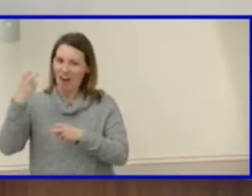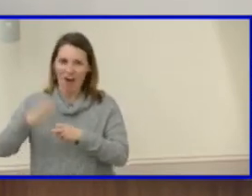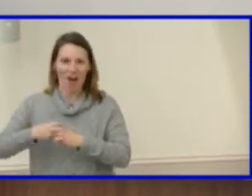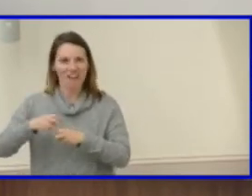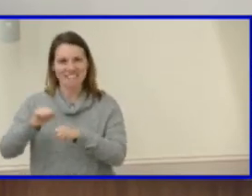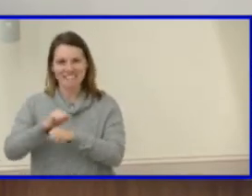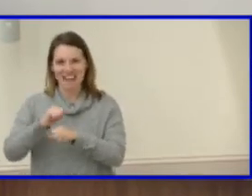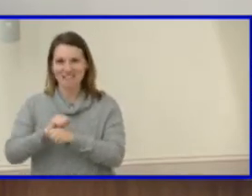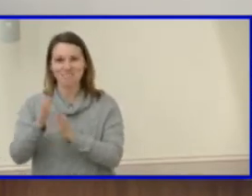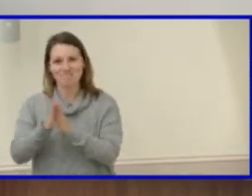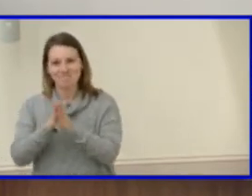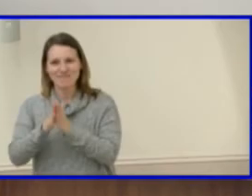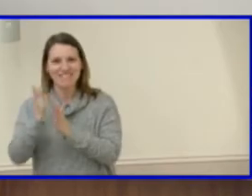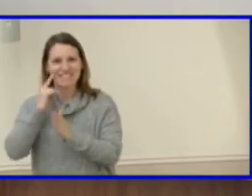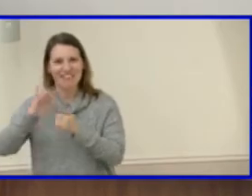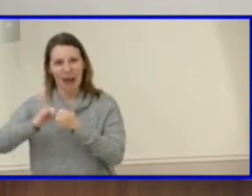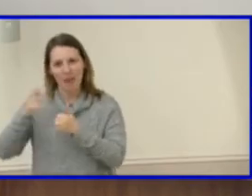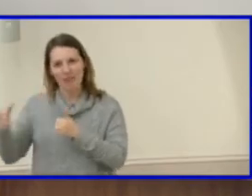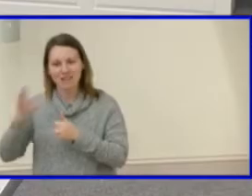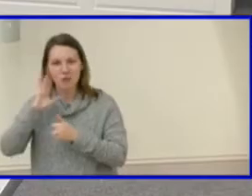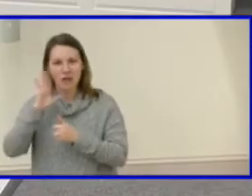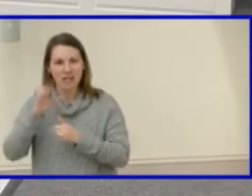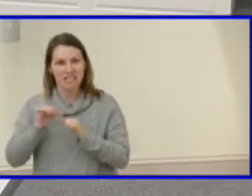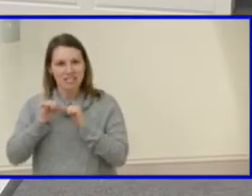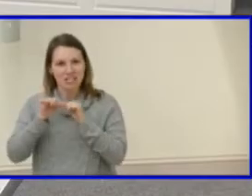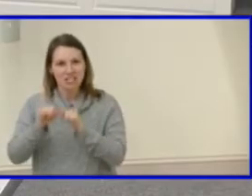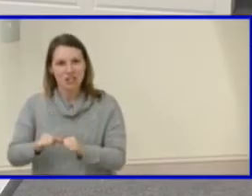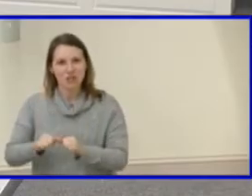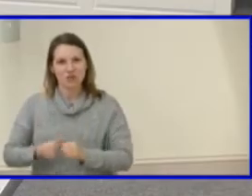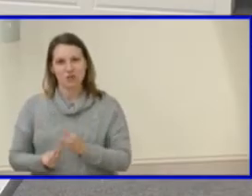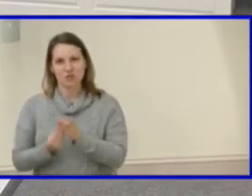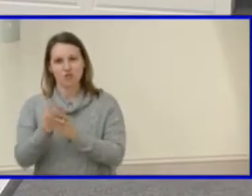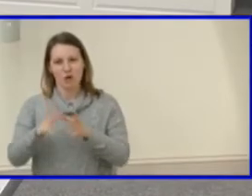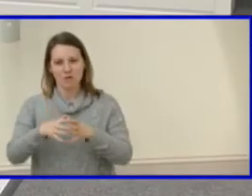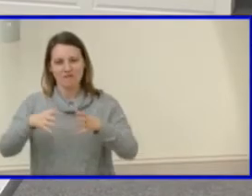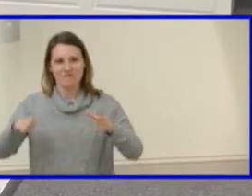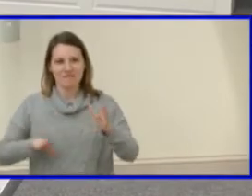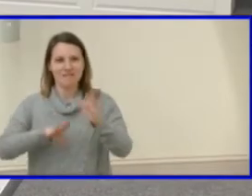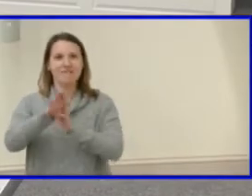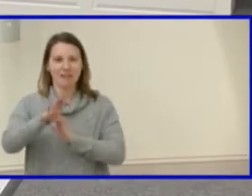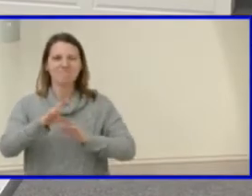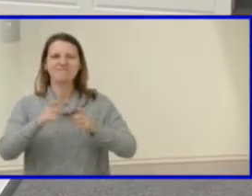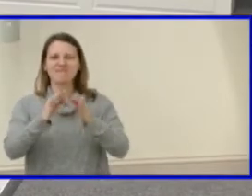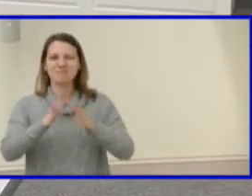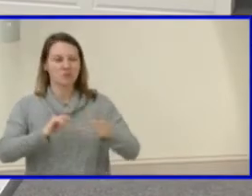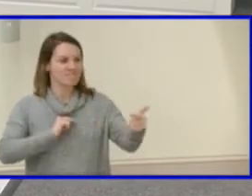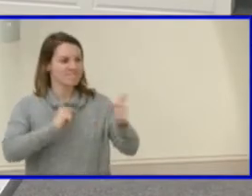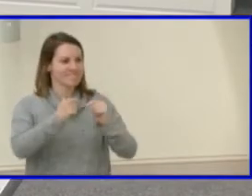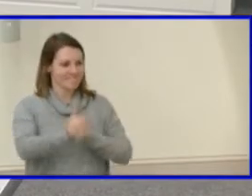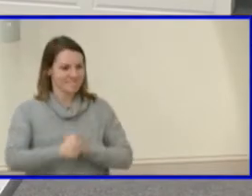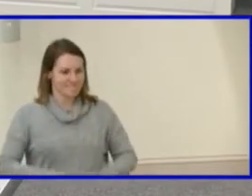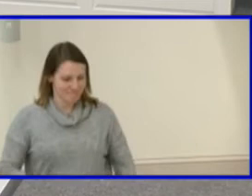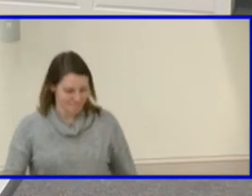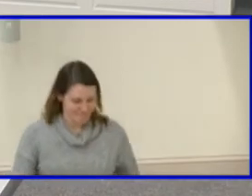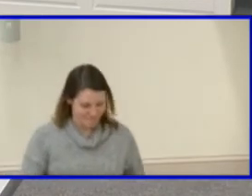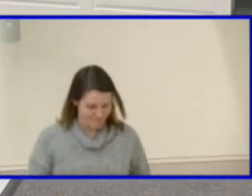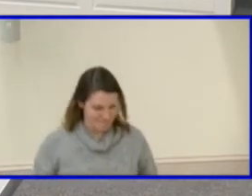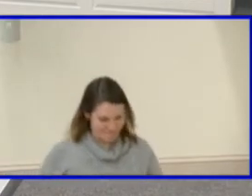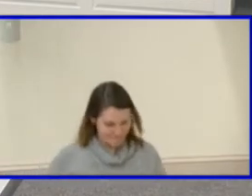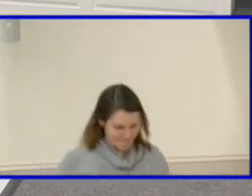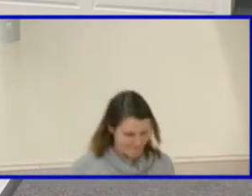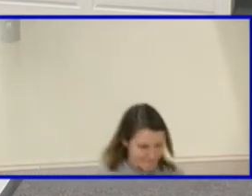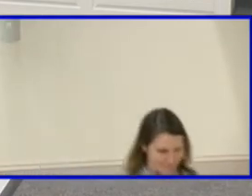the evolution of this and application. Madam Superintendent. Thank you, Mr. Chairman, members of the board for your feedback and questions.